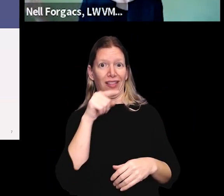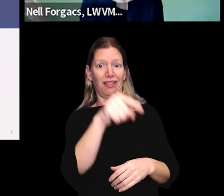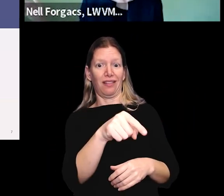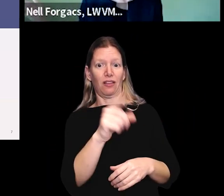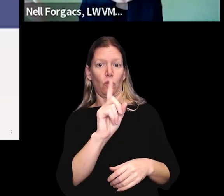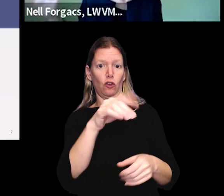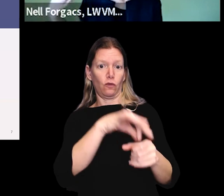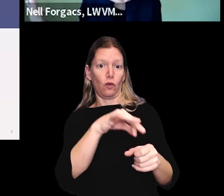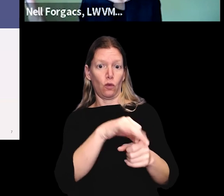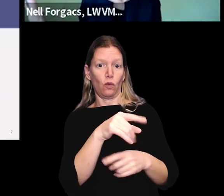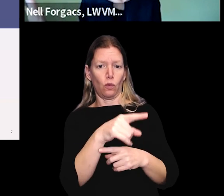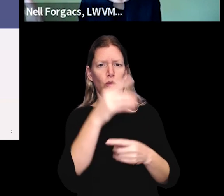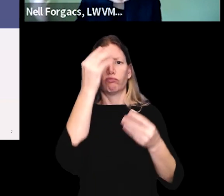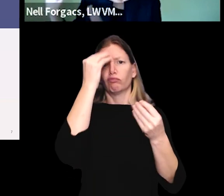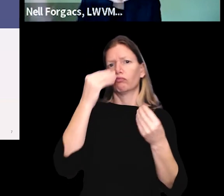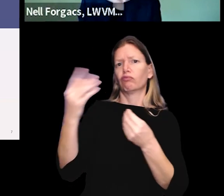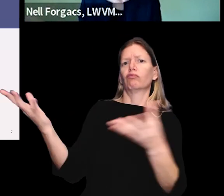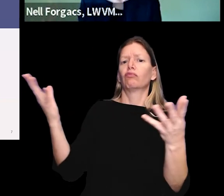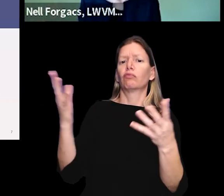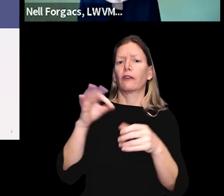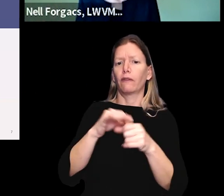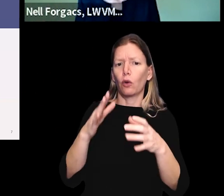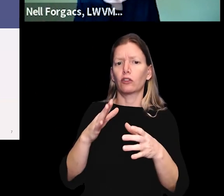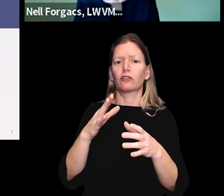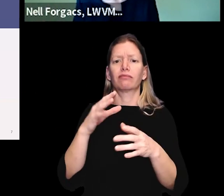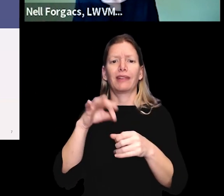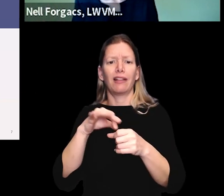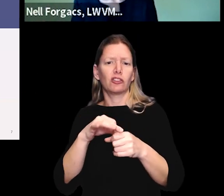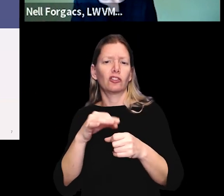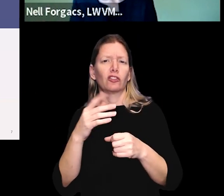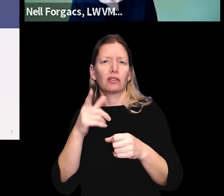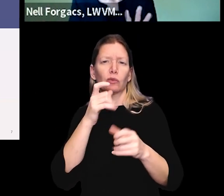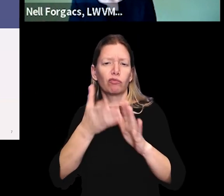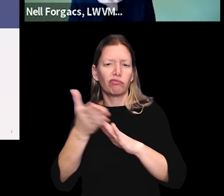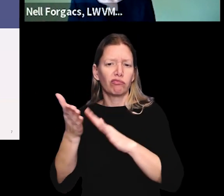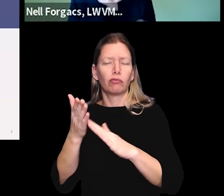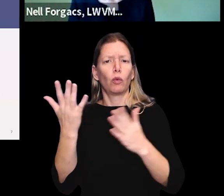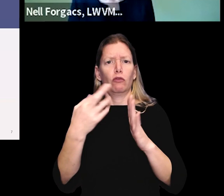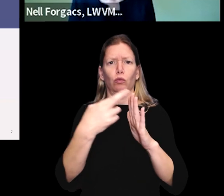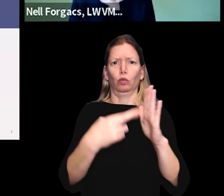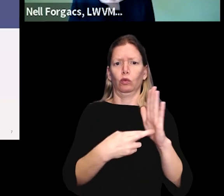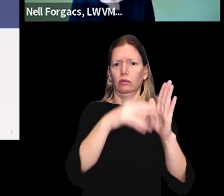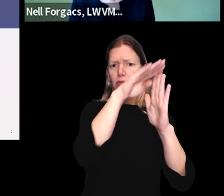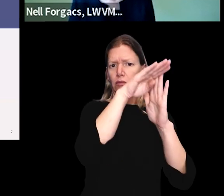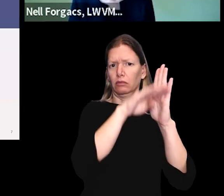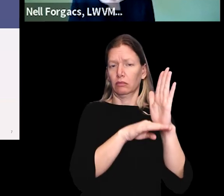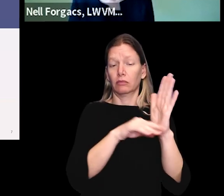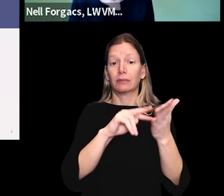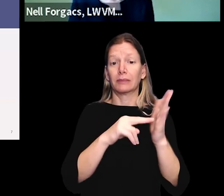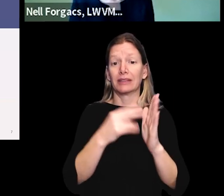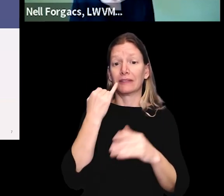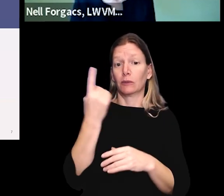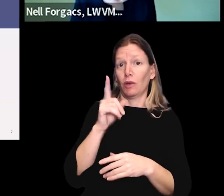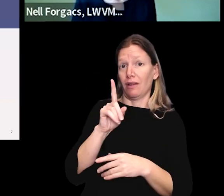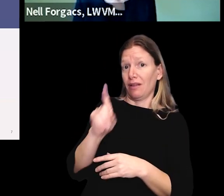there's a poster at the polls that tells voters and election officials what the rules are. So